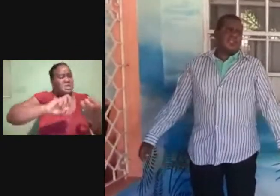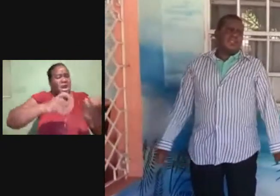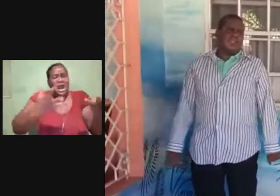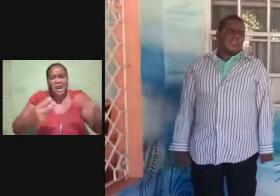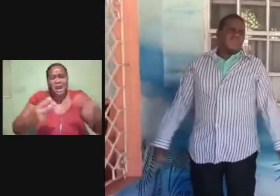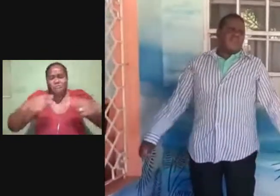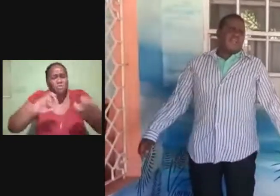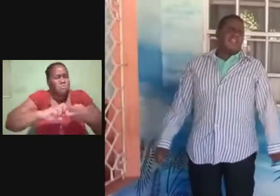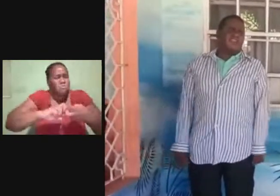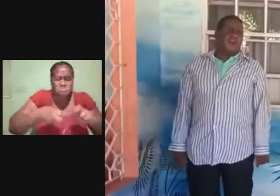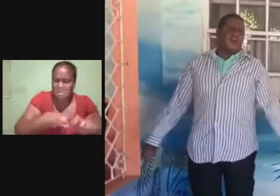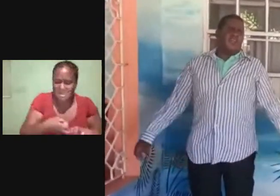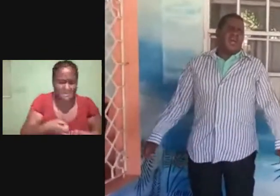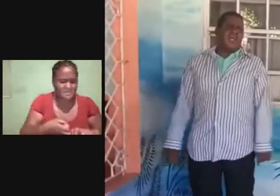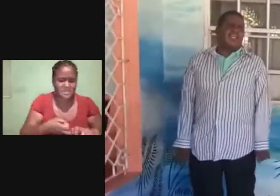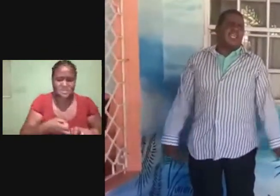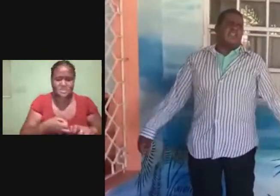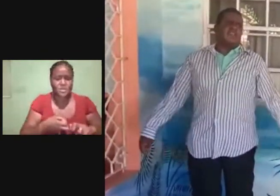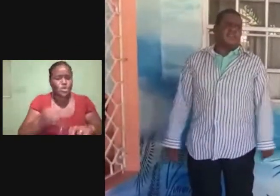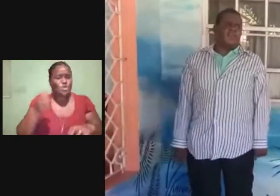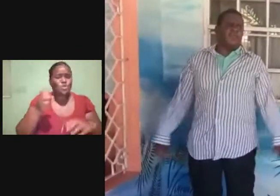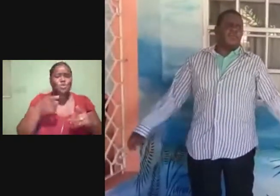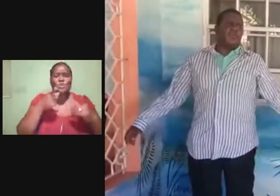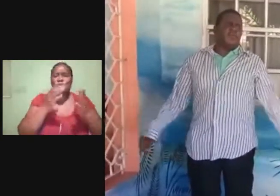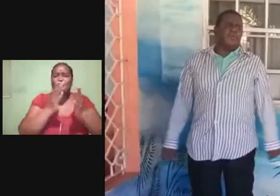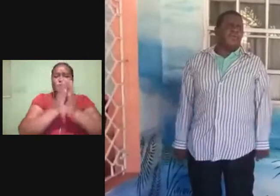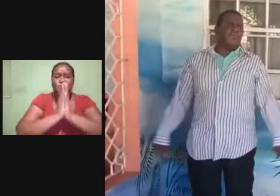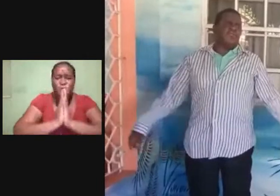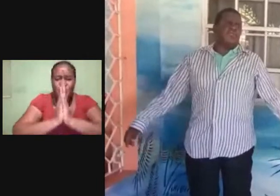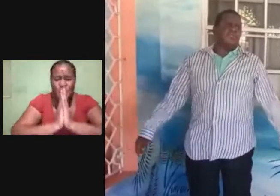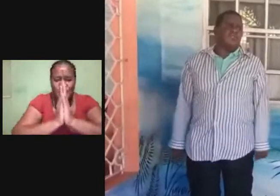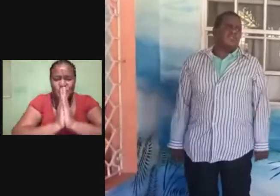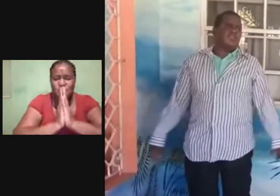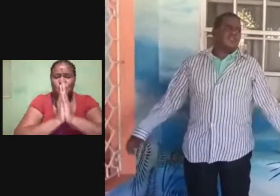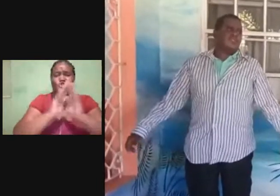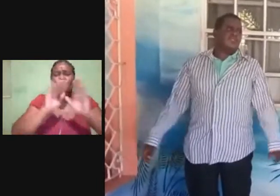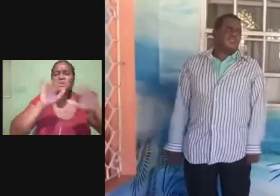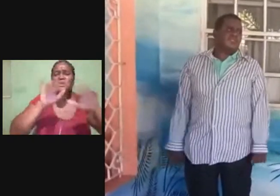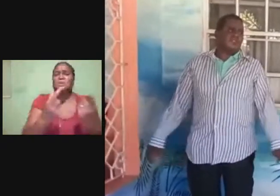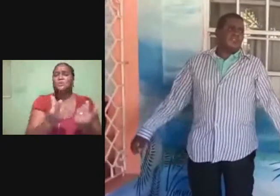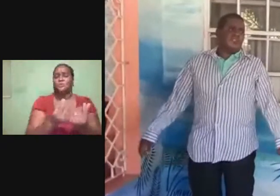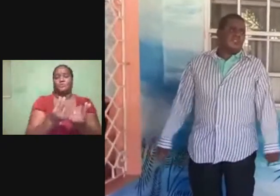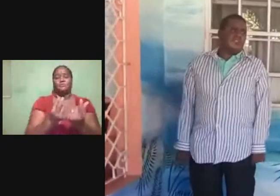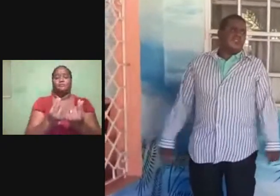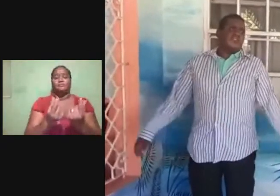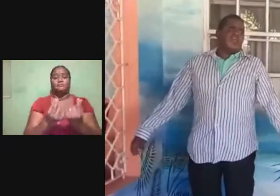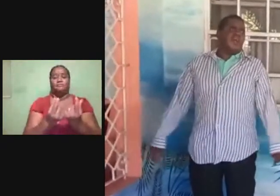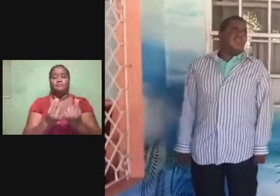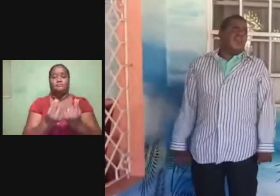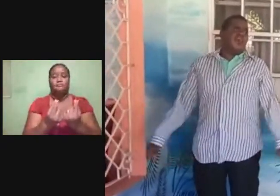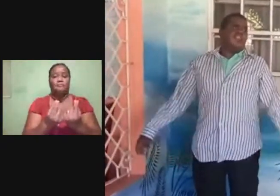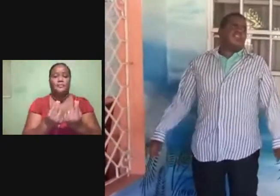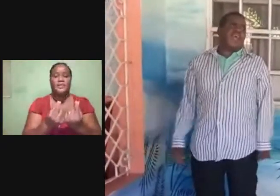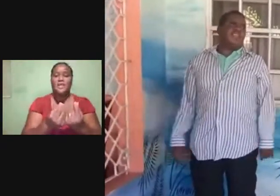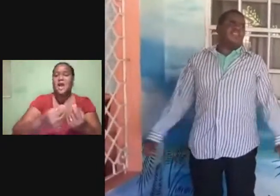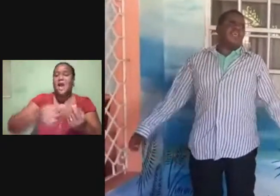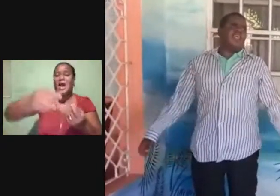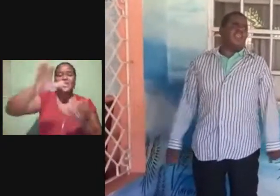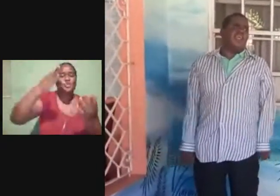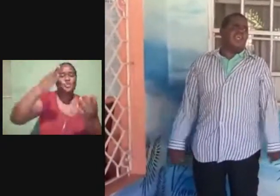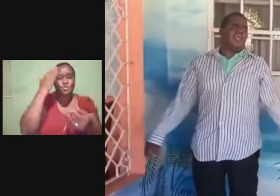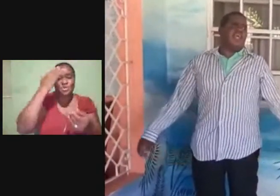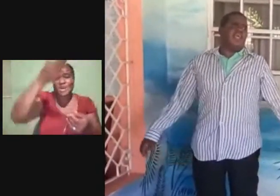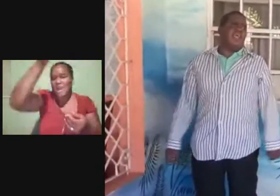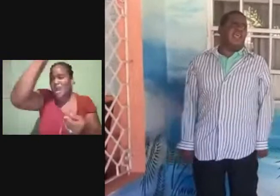do Rain is all I can do All I can do The Lord send